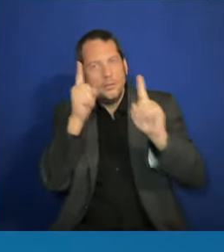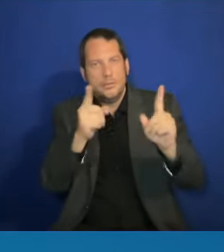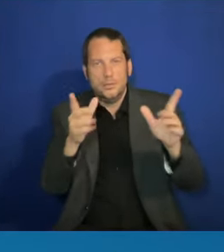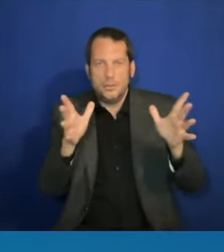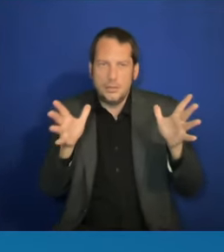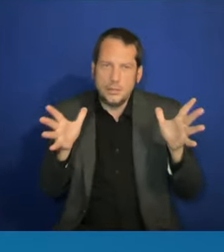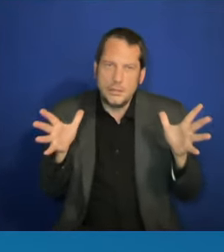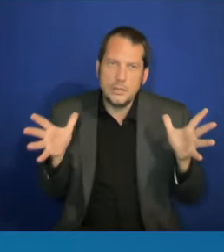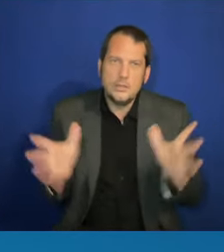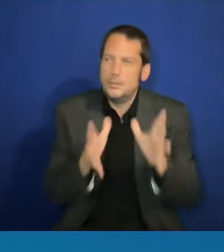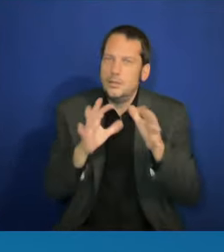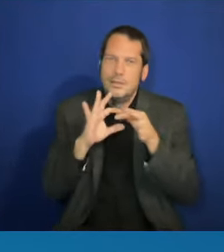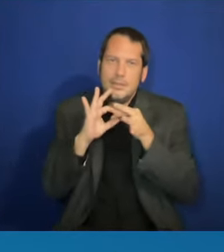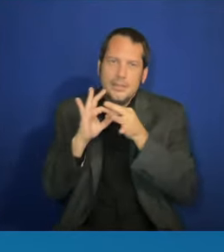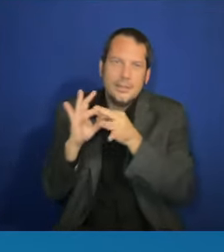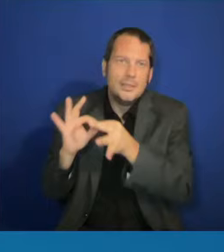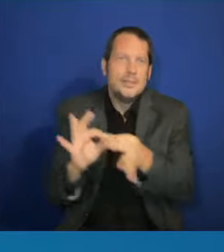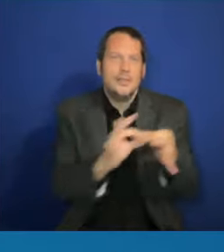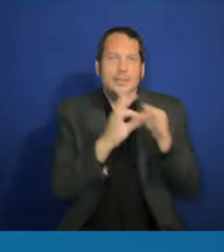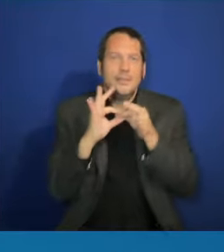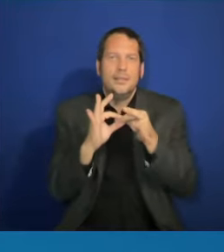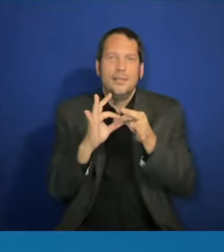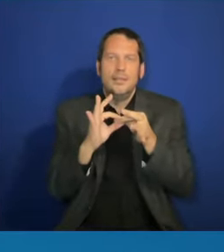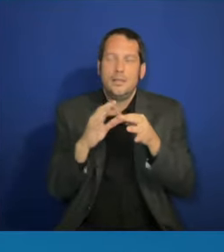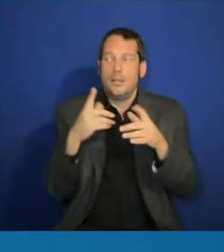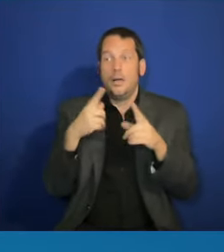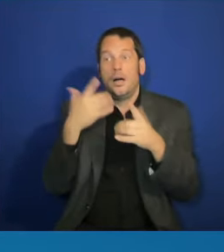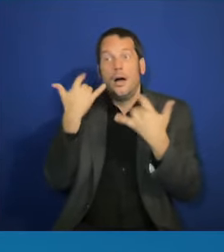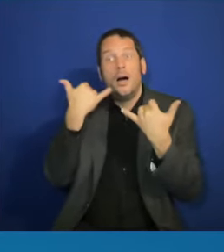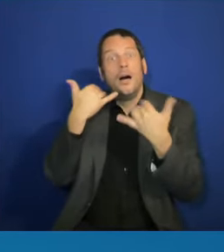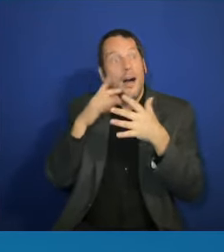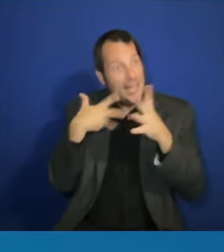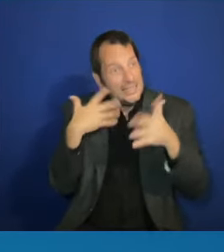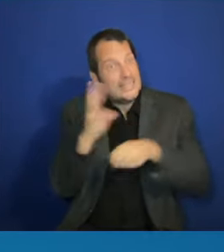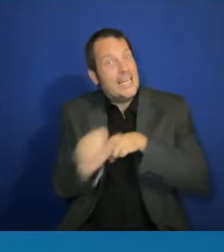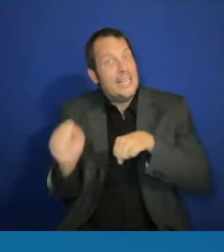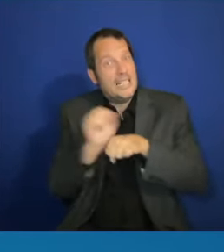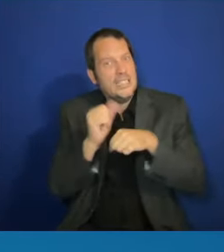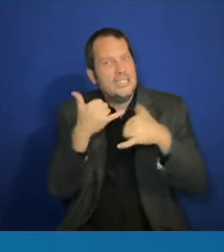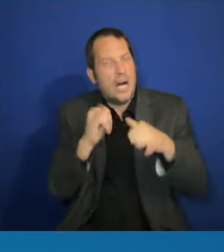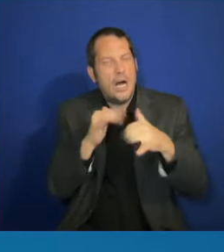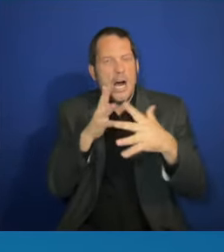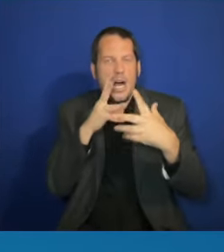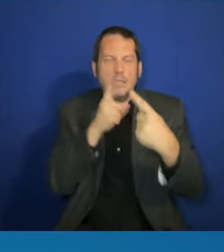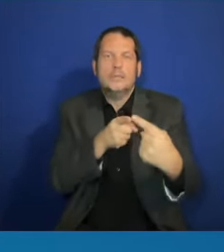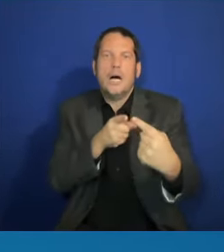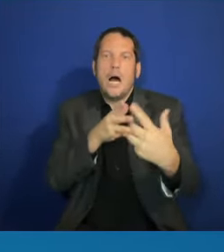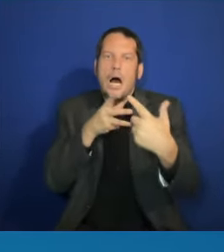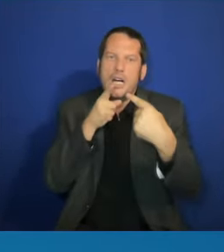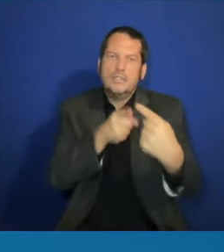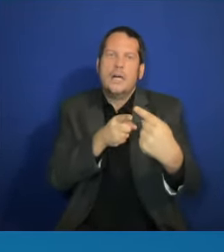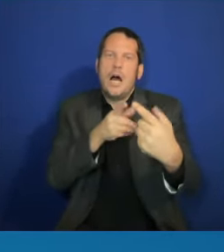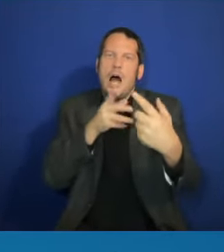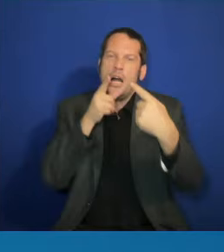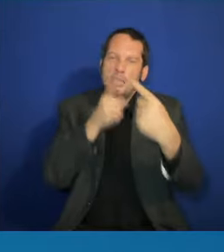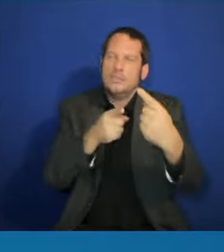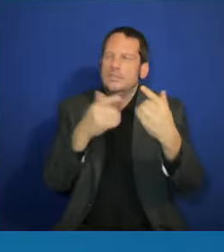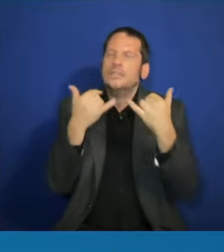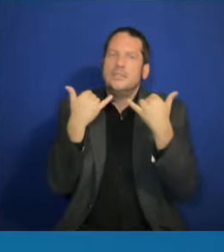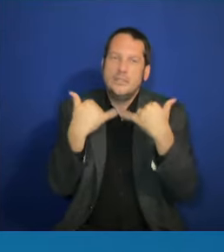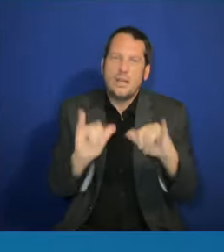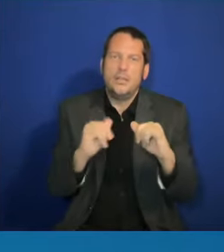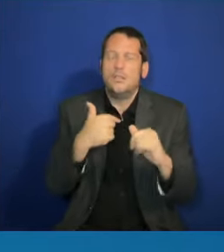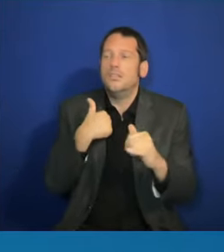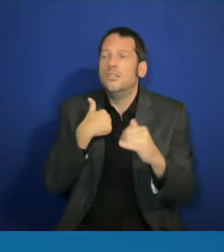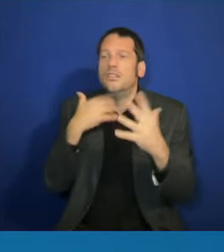right now as a country. And when I meet with our young leaders, and they're all over, and I'm going to give